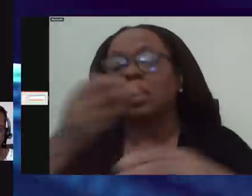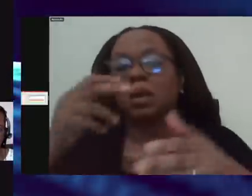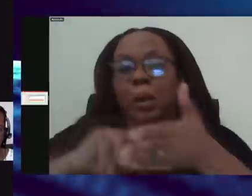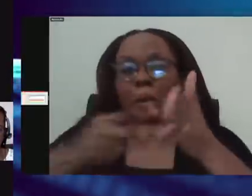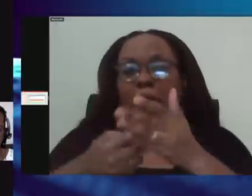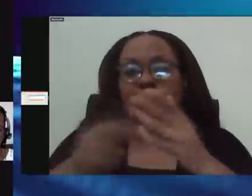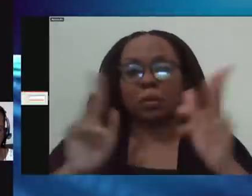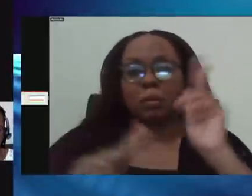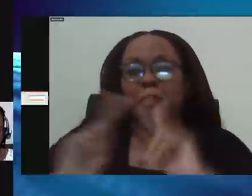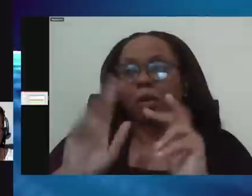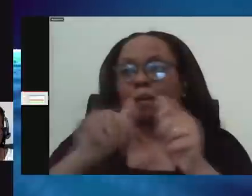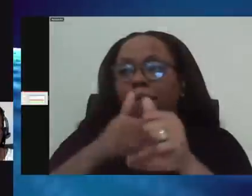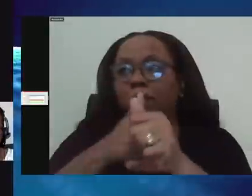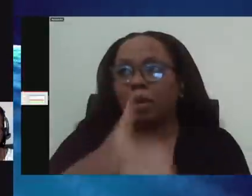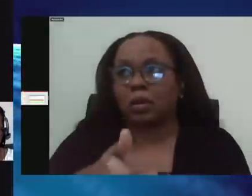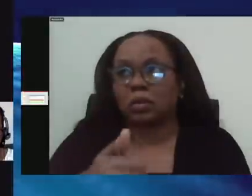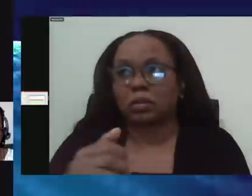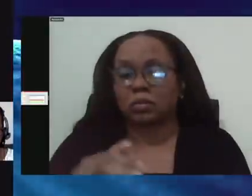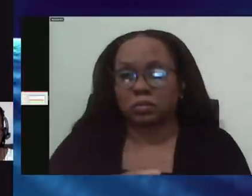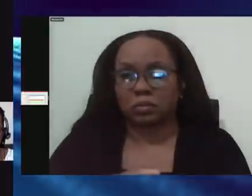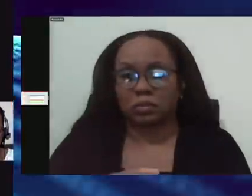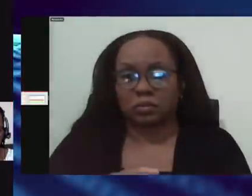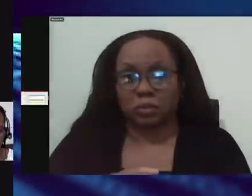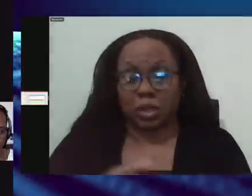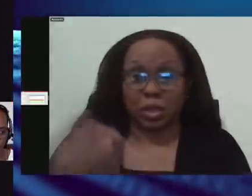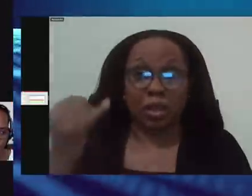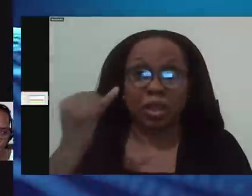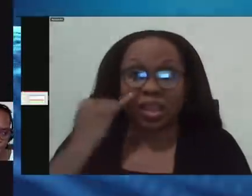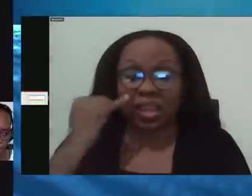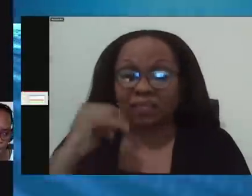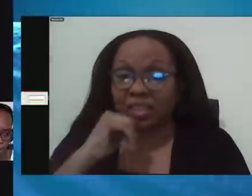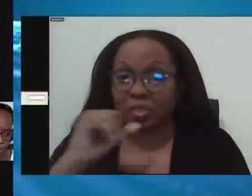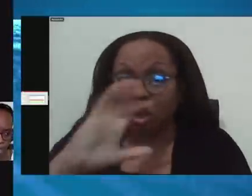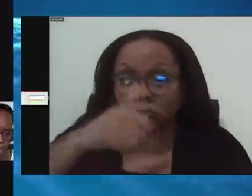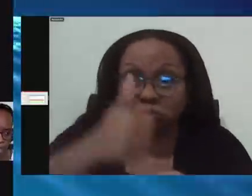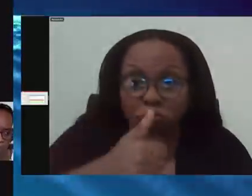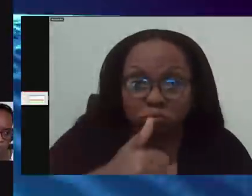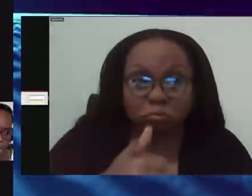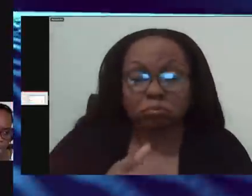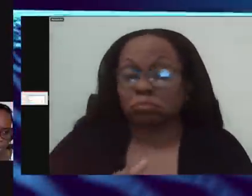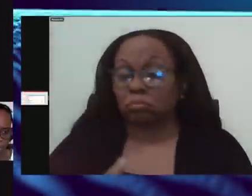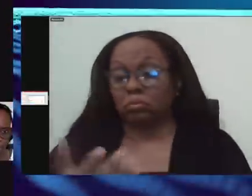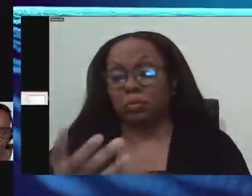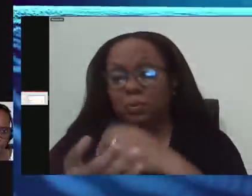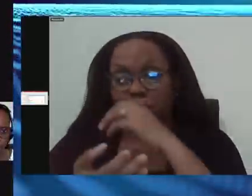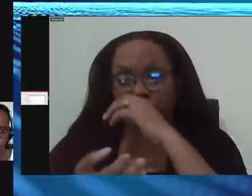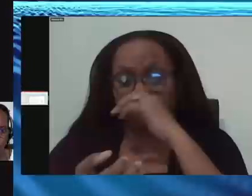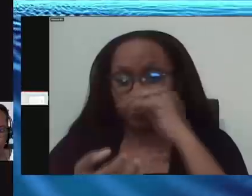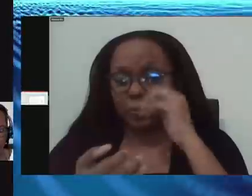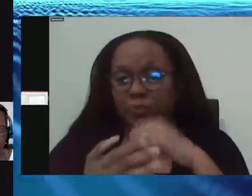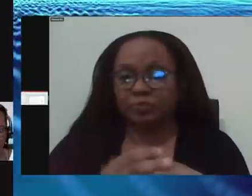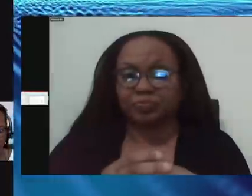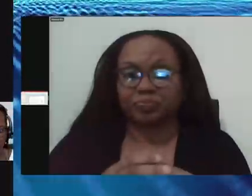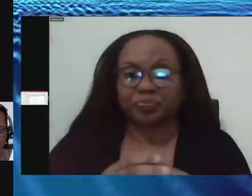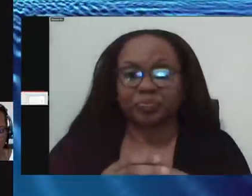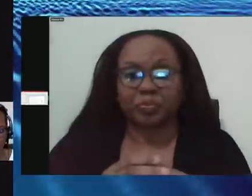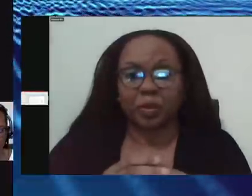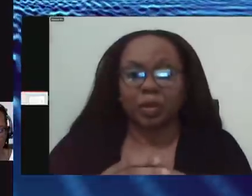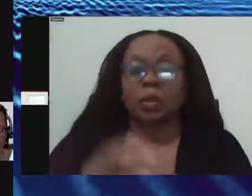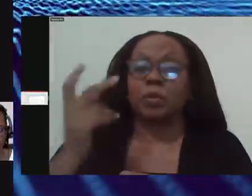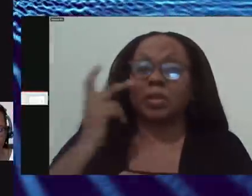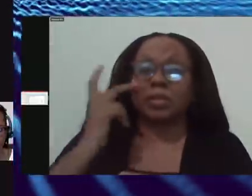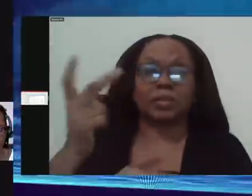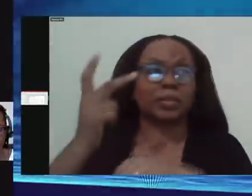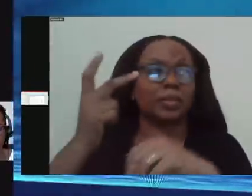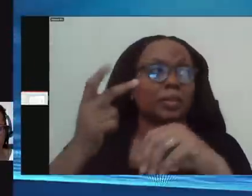if public health measures are not put in place and public health measures are not followed, then we have what we are seeing today, which